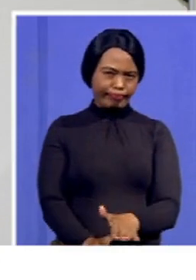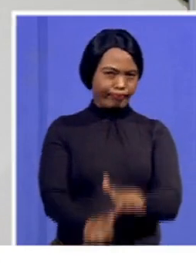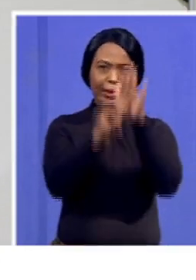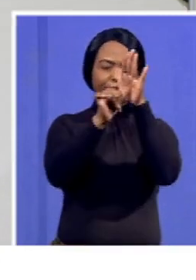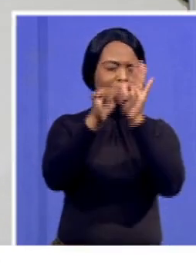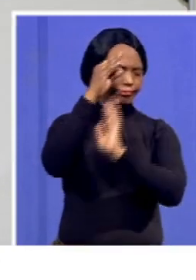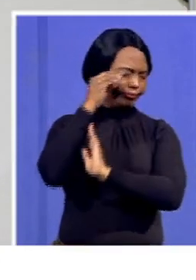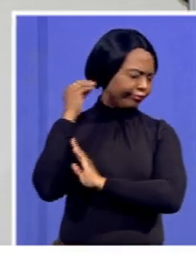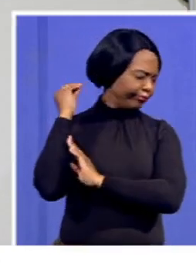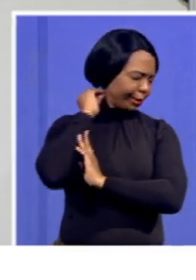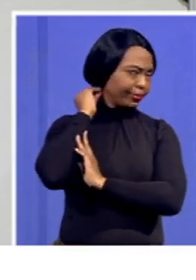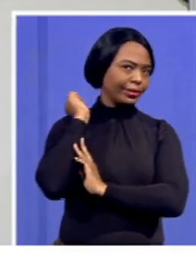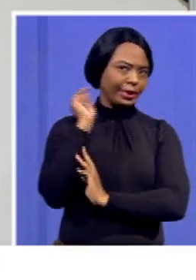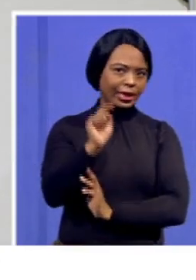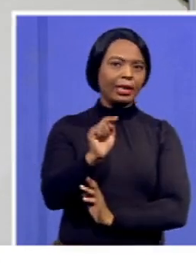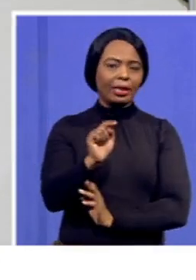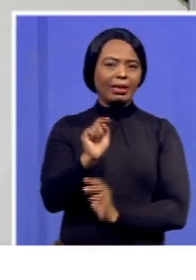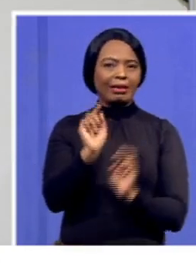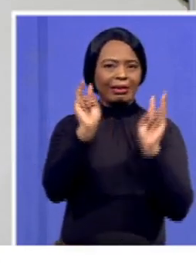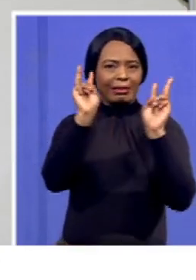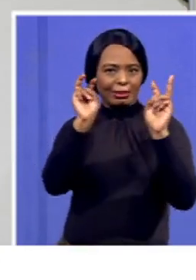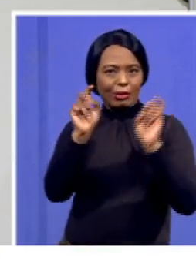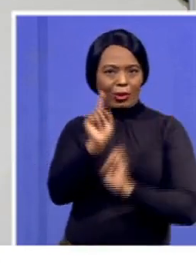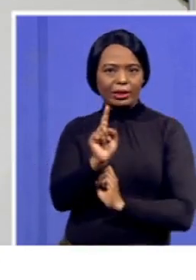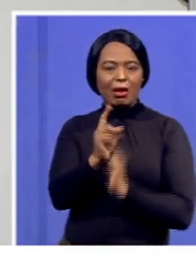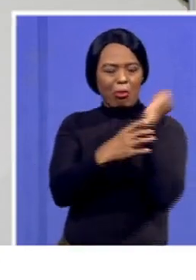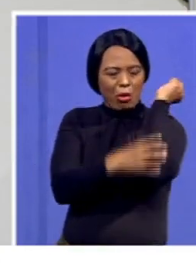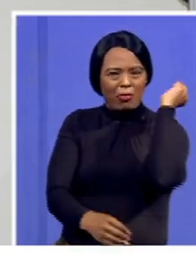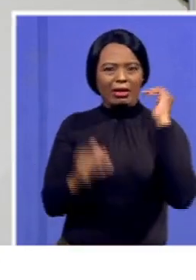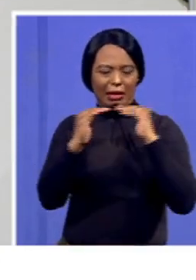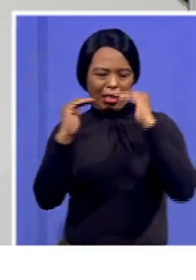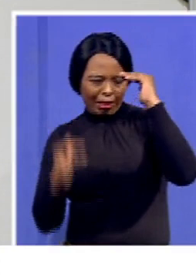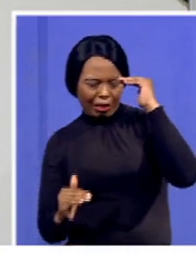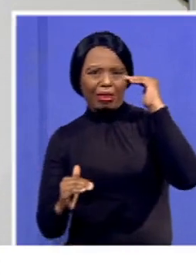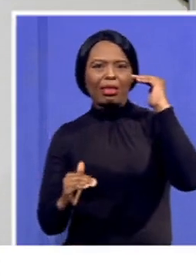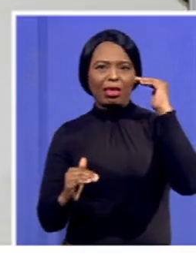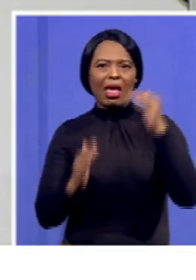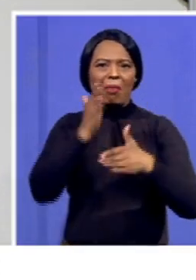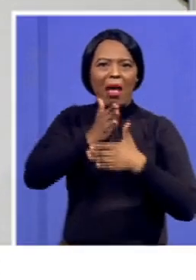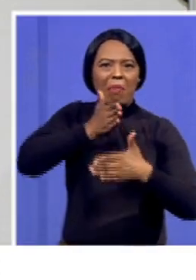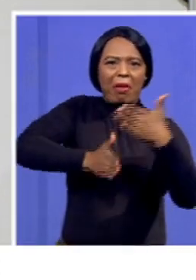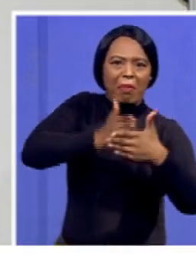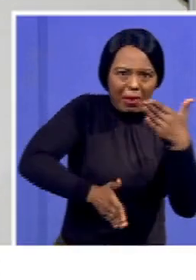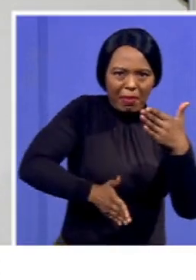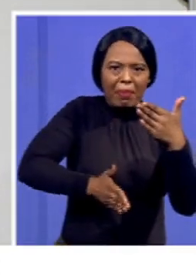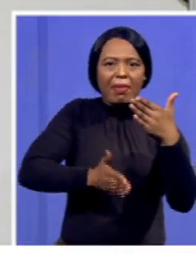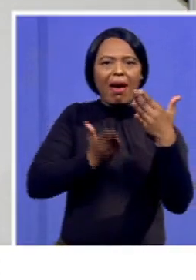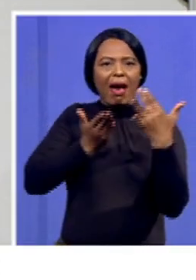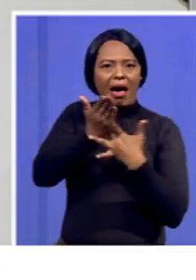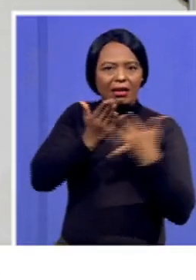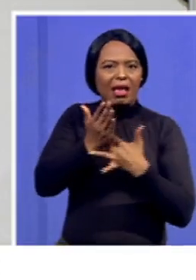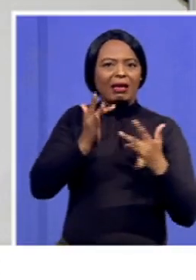governing party the question of dealing with poverty unemployment inequality access to the broadband